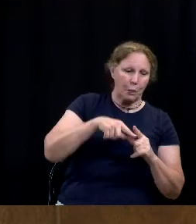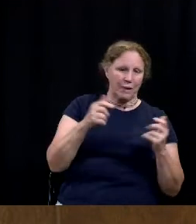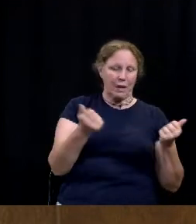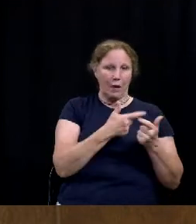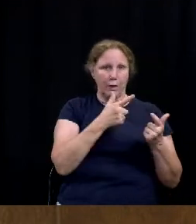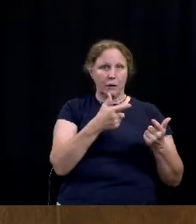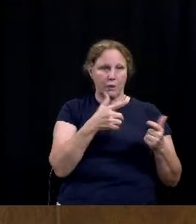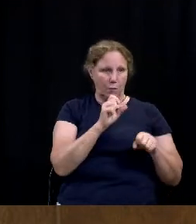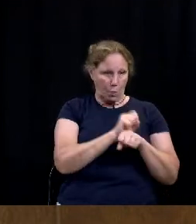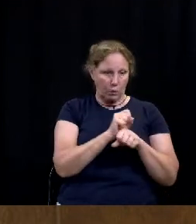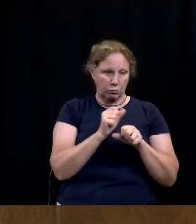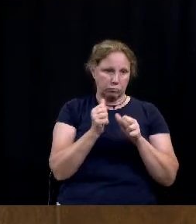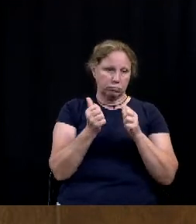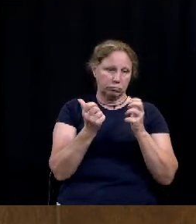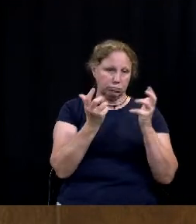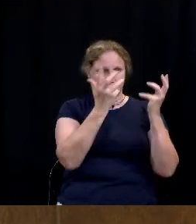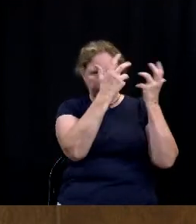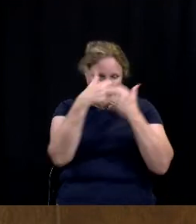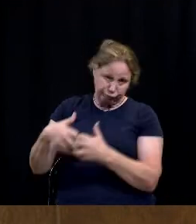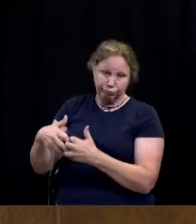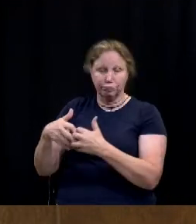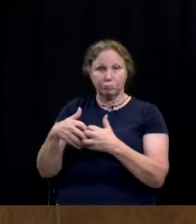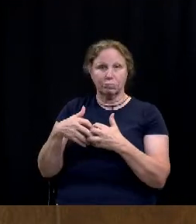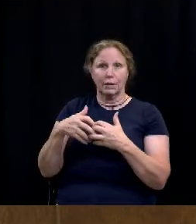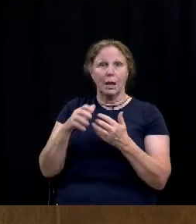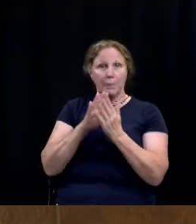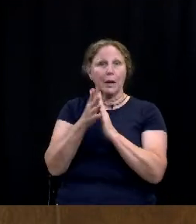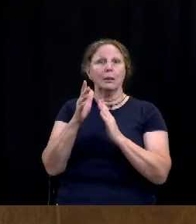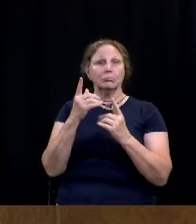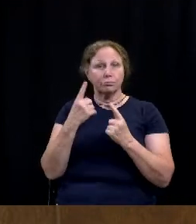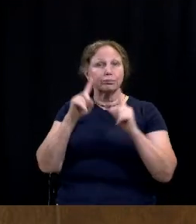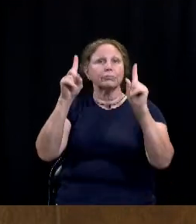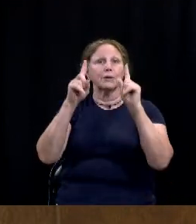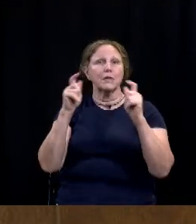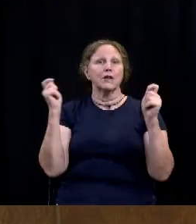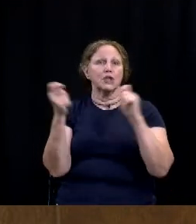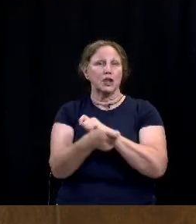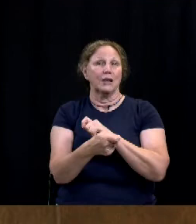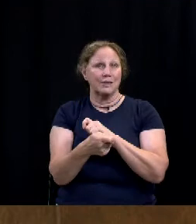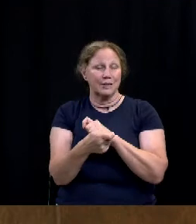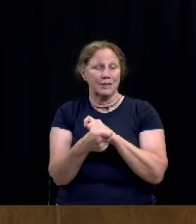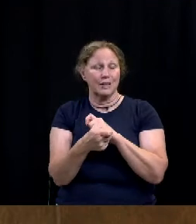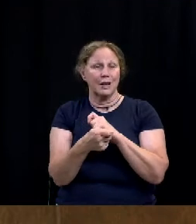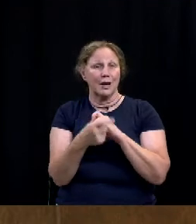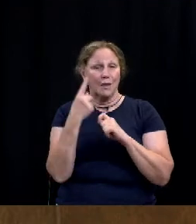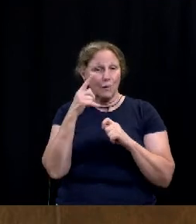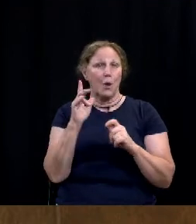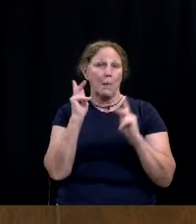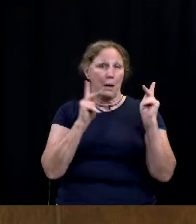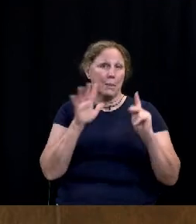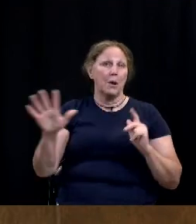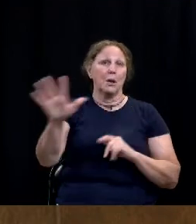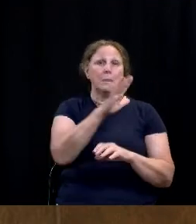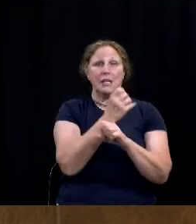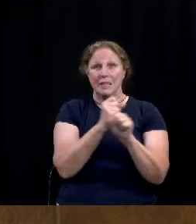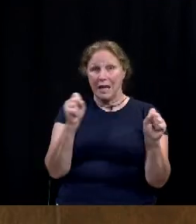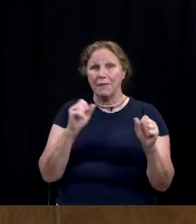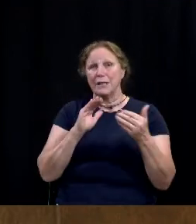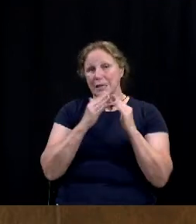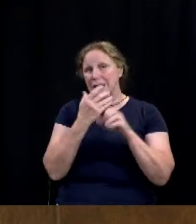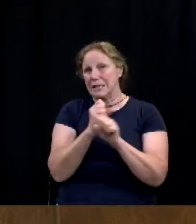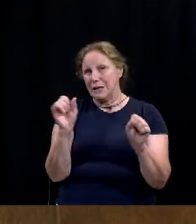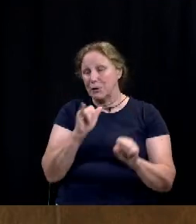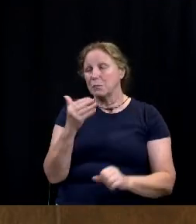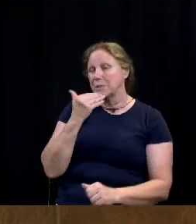resources come come together and begin working on the changes that we need to see for the safety of our citizens in our community so thank